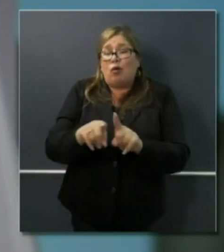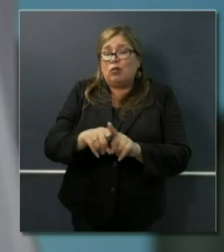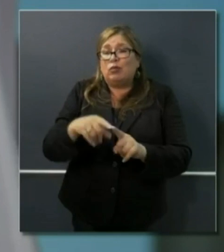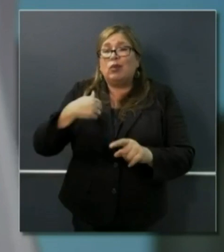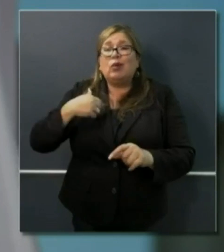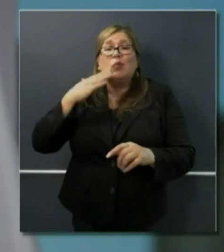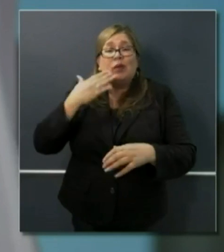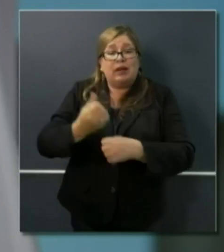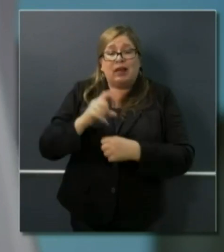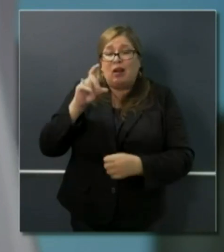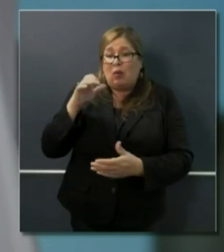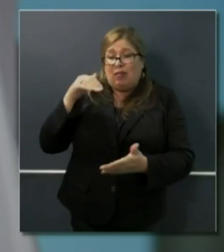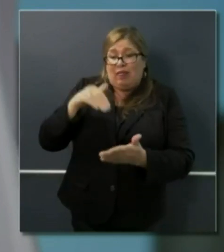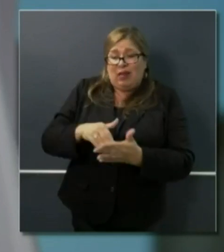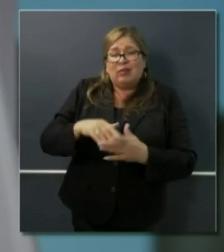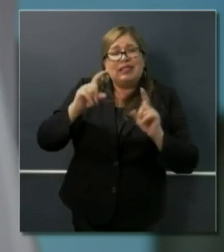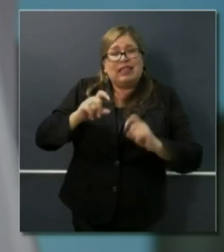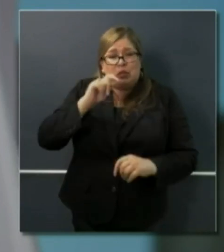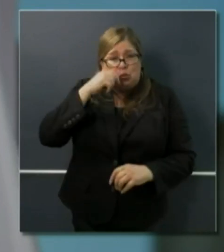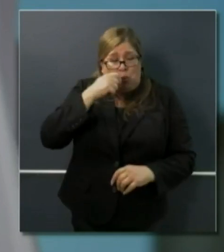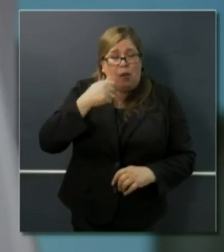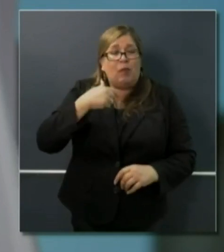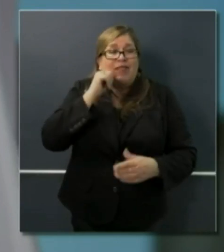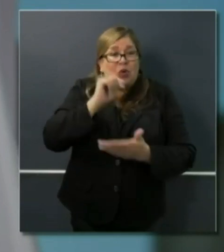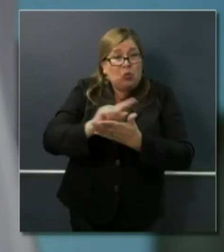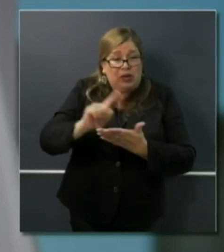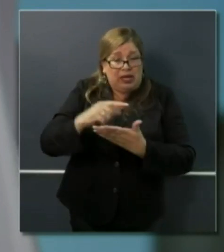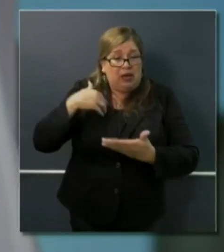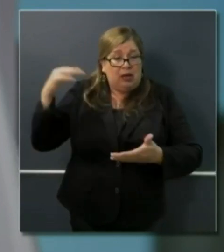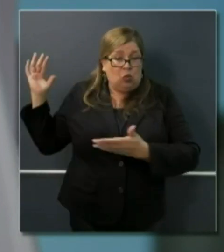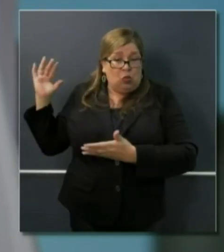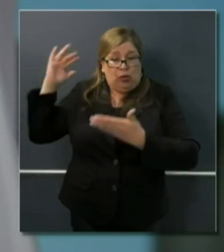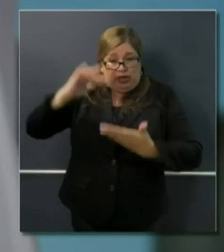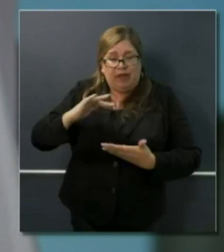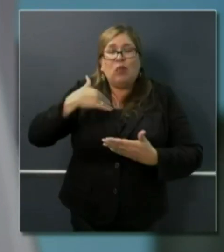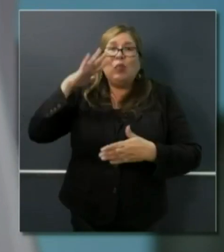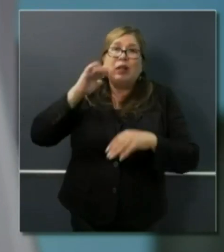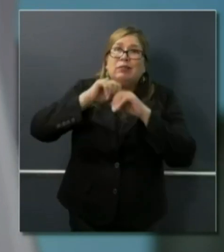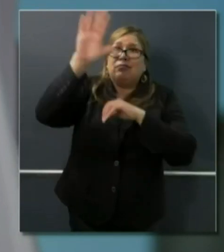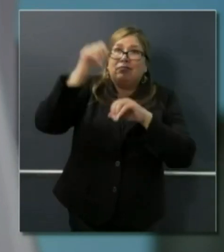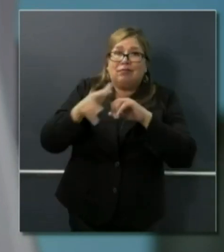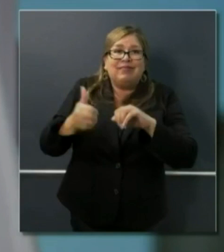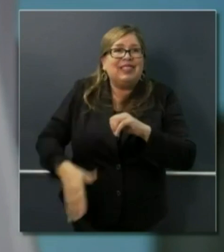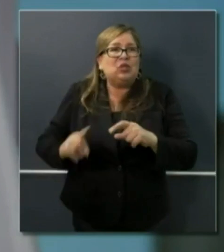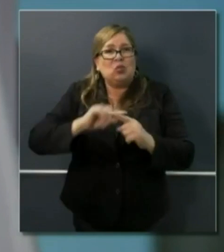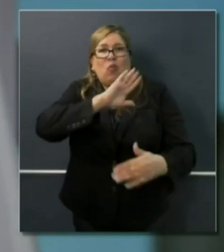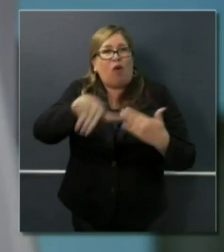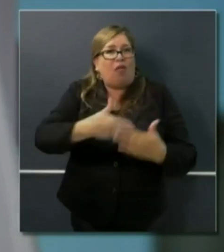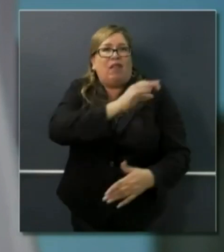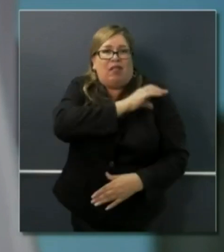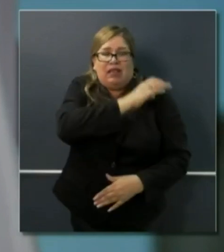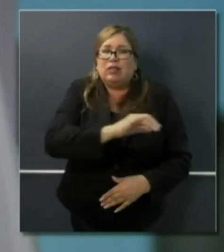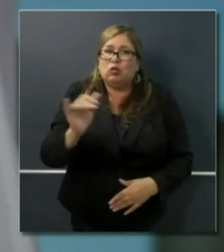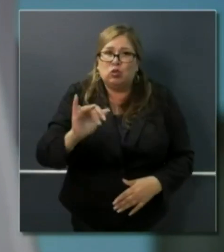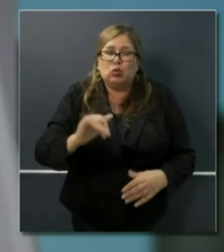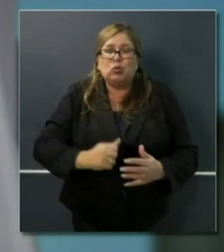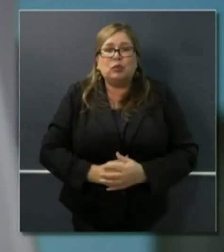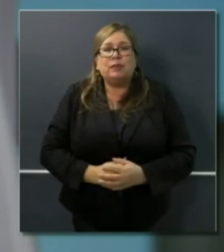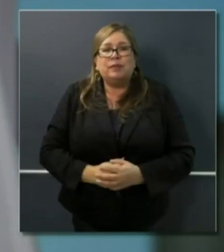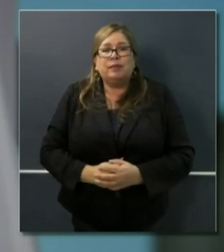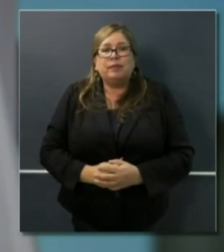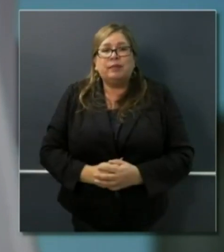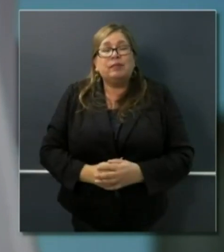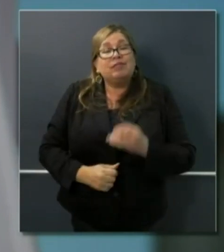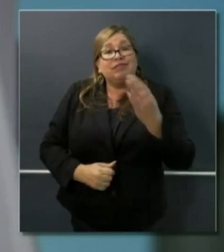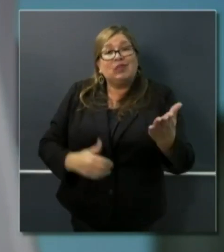that we'll be receiving will get distributed to those clinics. I will tell you also, by way of additional update, that we have identified at least